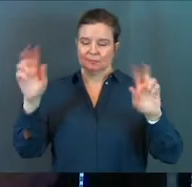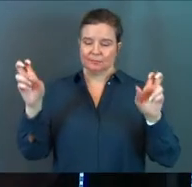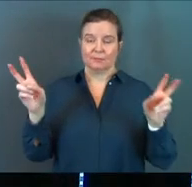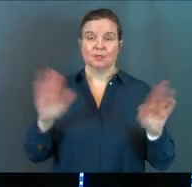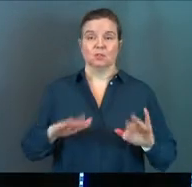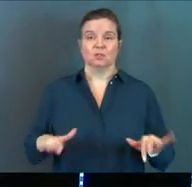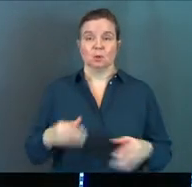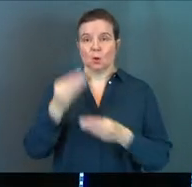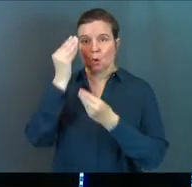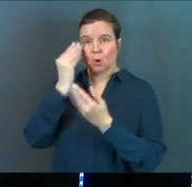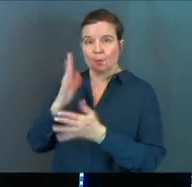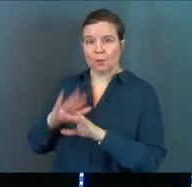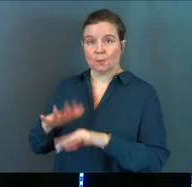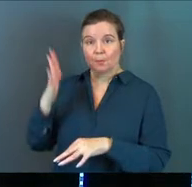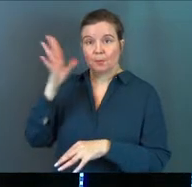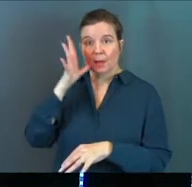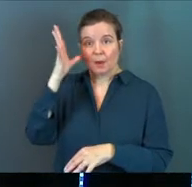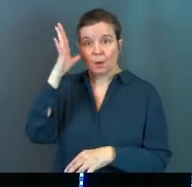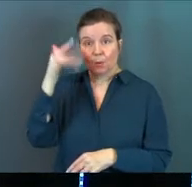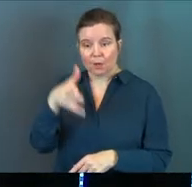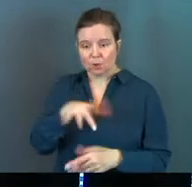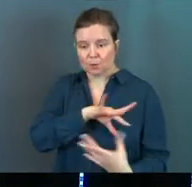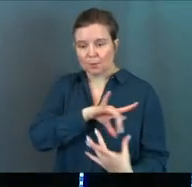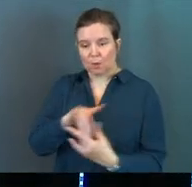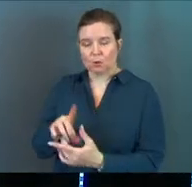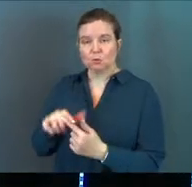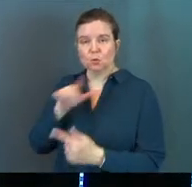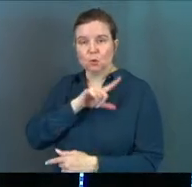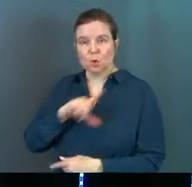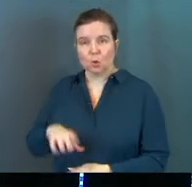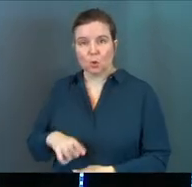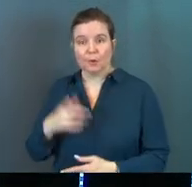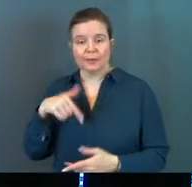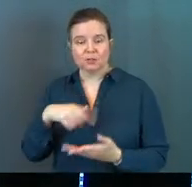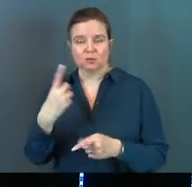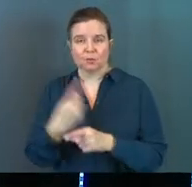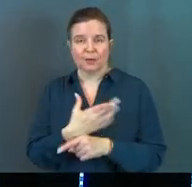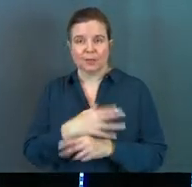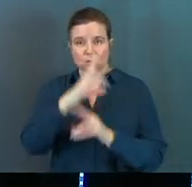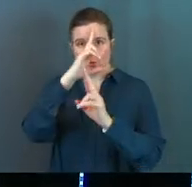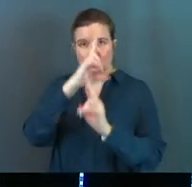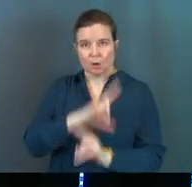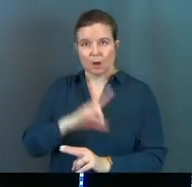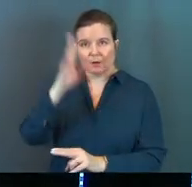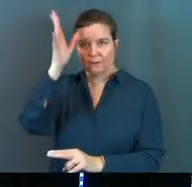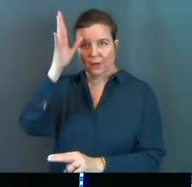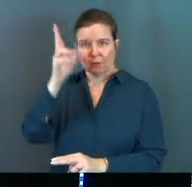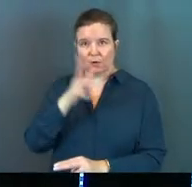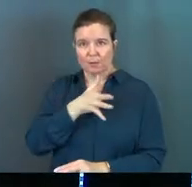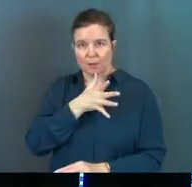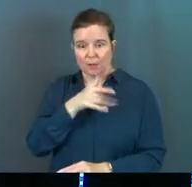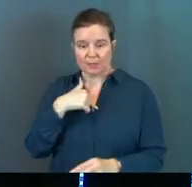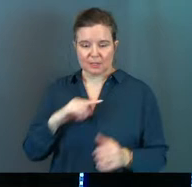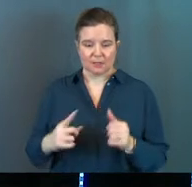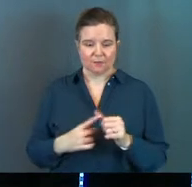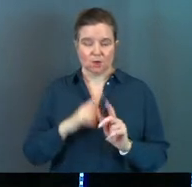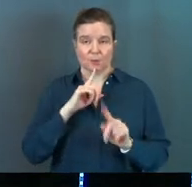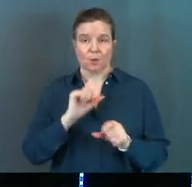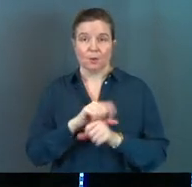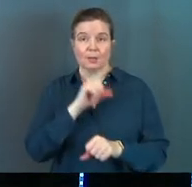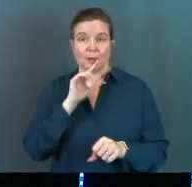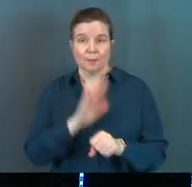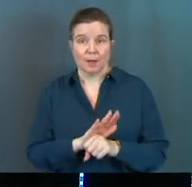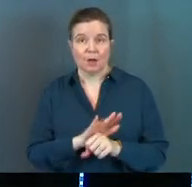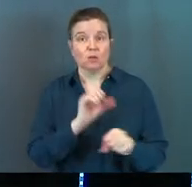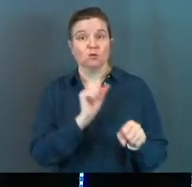parents because you belong to the Lord. For this is the right thing to do. Honor your father and mother. This is the first commandment with a promise.